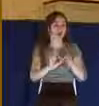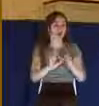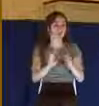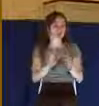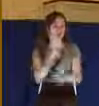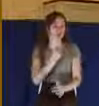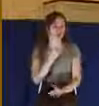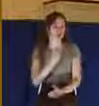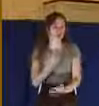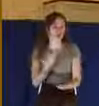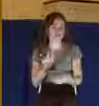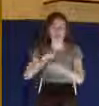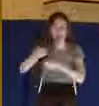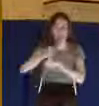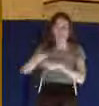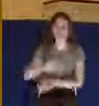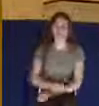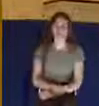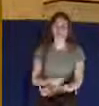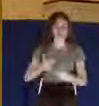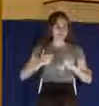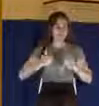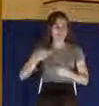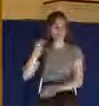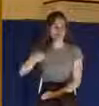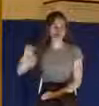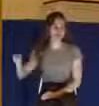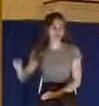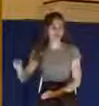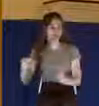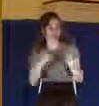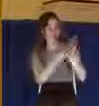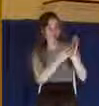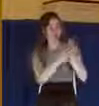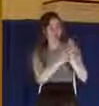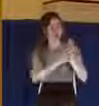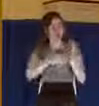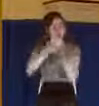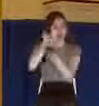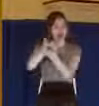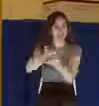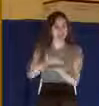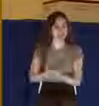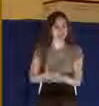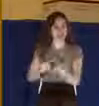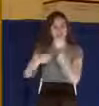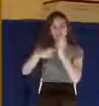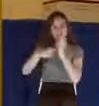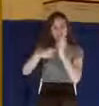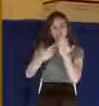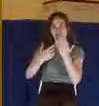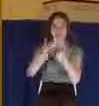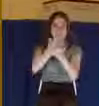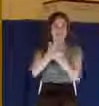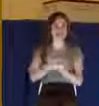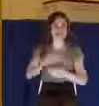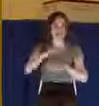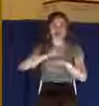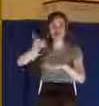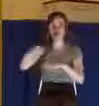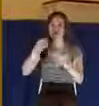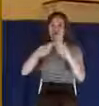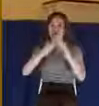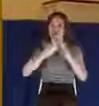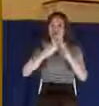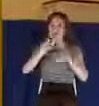records of this. are etchings on the floor of buildings in Jerusalem that show this, that depict this, a man who is sentenced